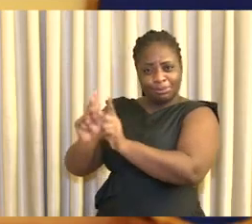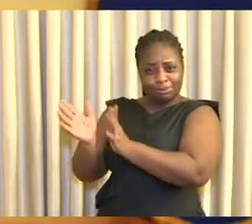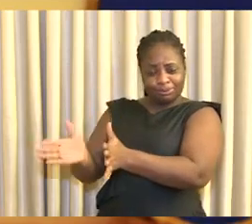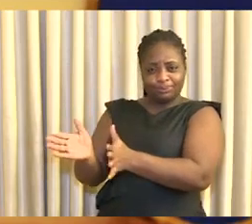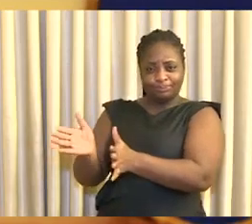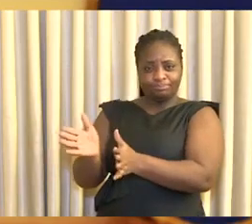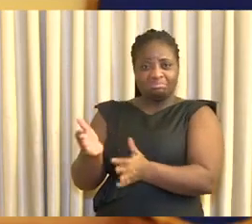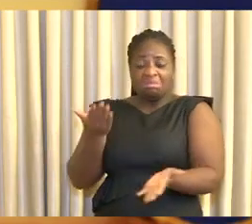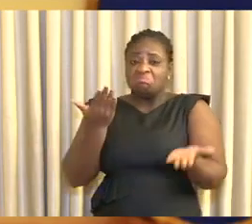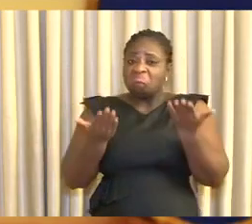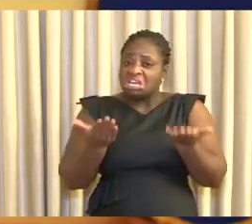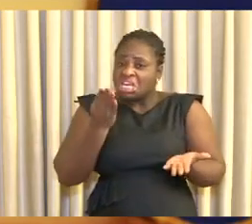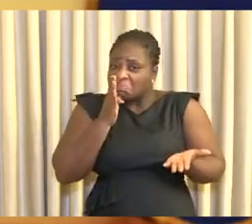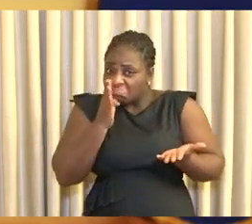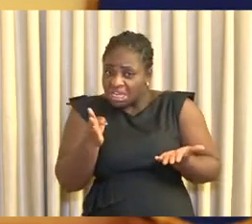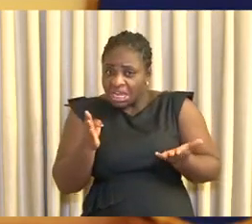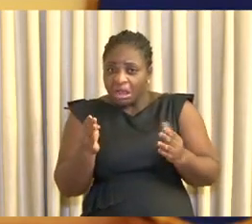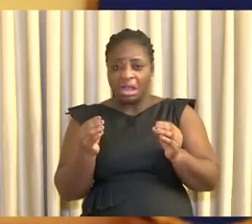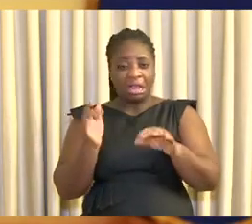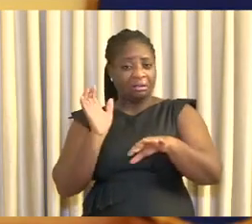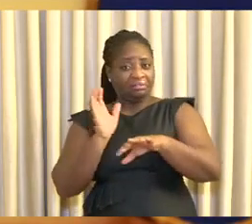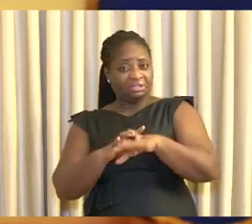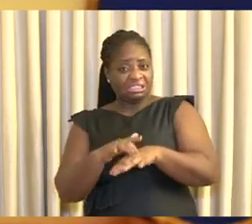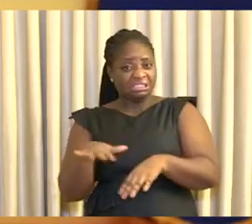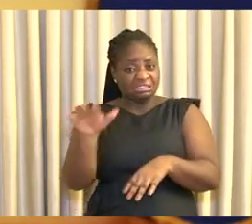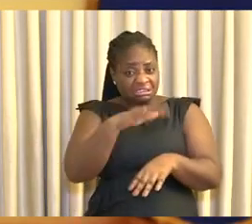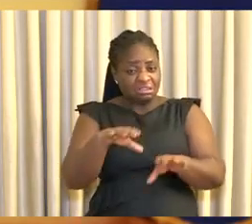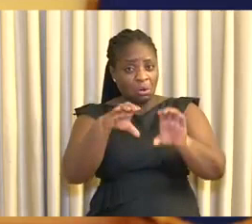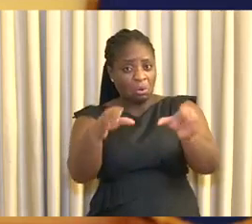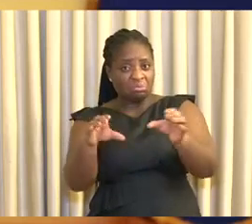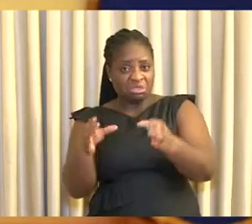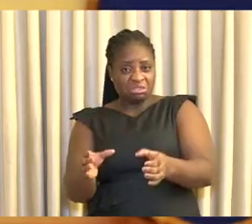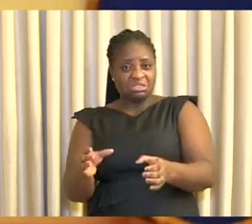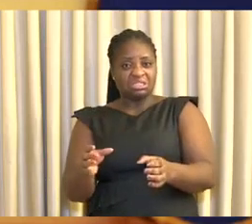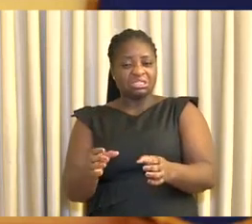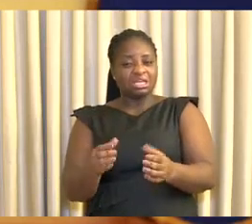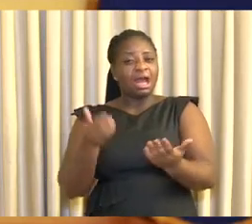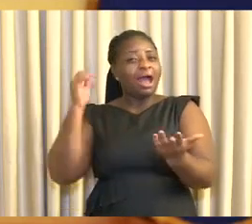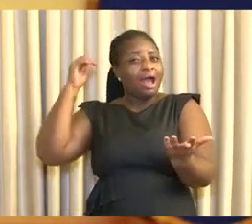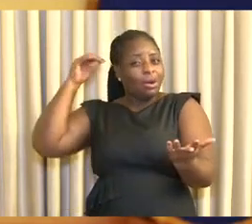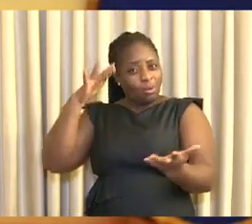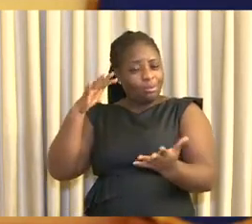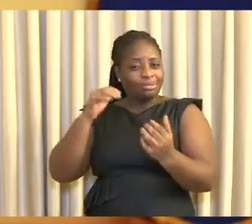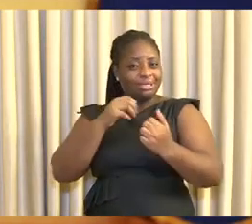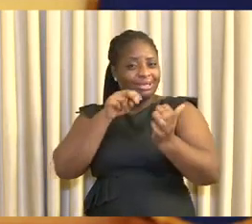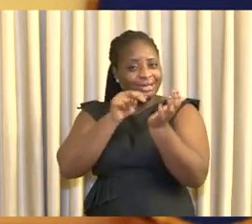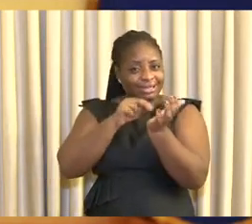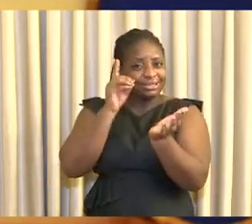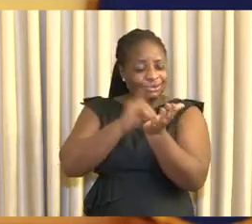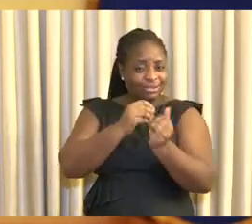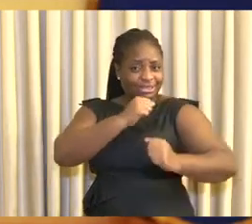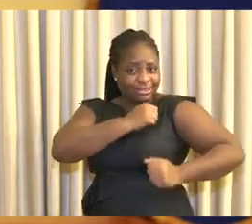unexpected outburst in infections within a community, I have put the health workers and the security services,